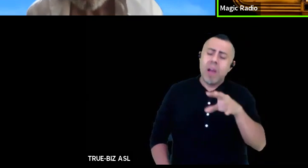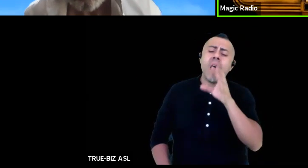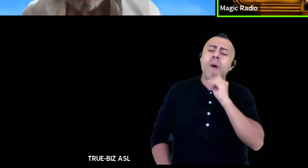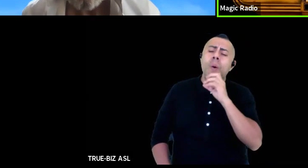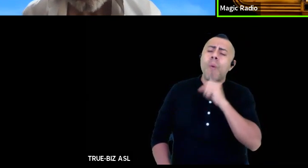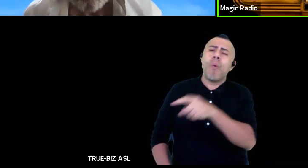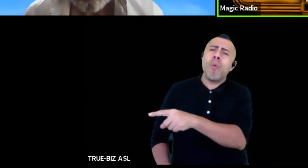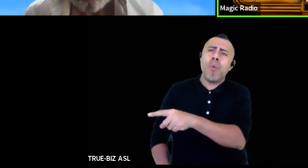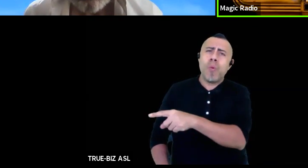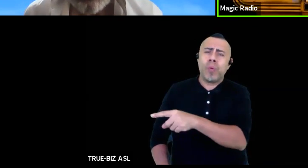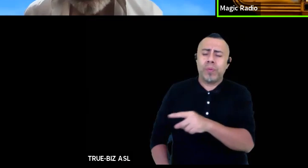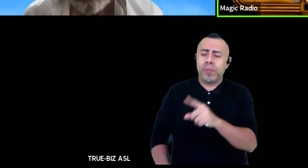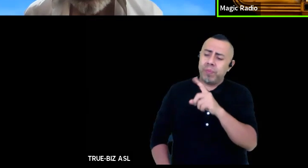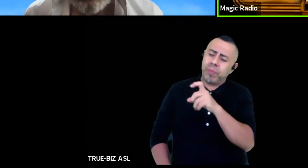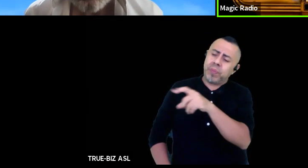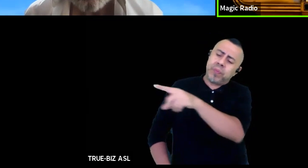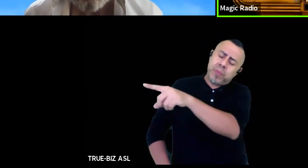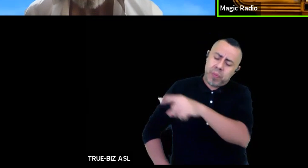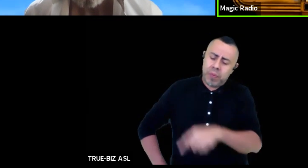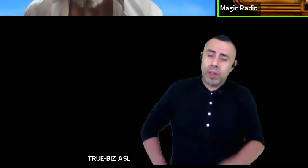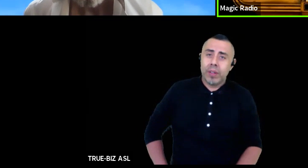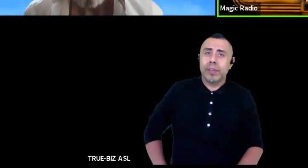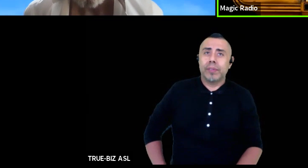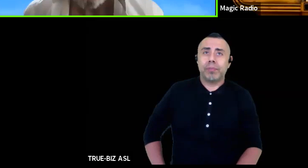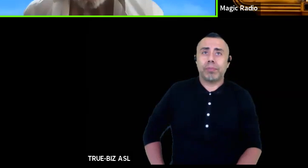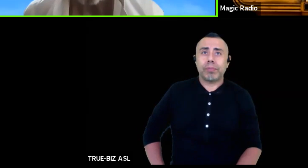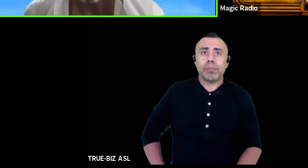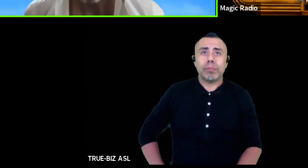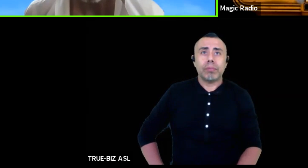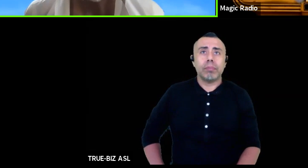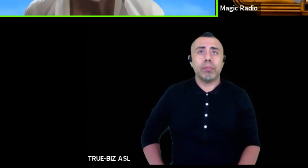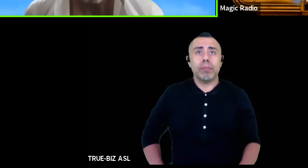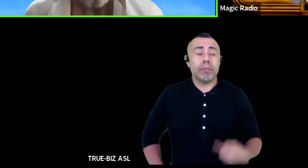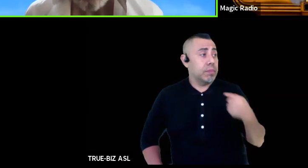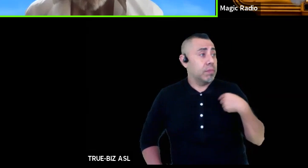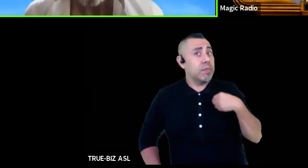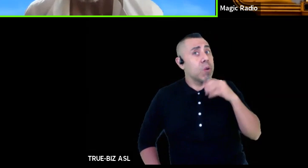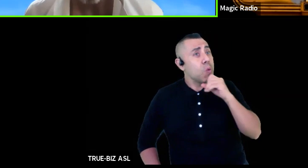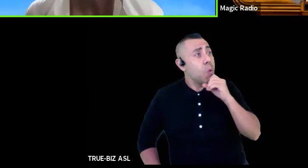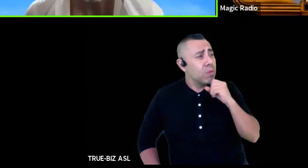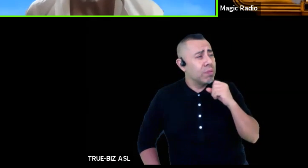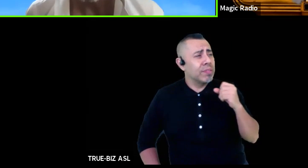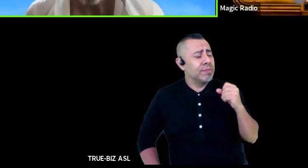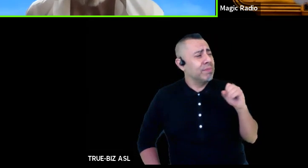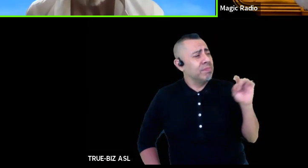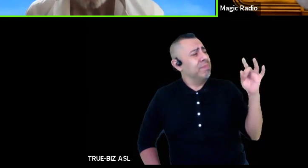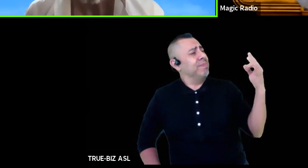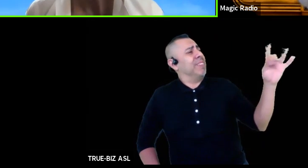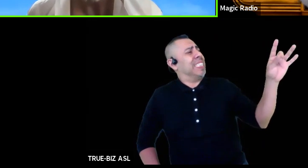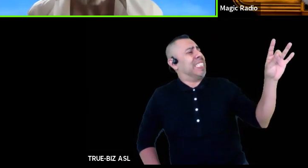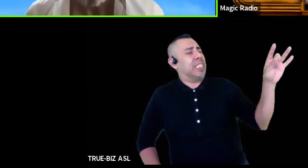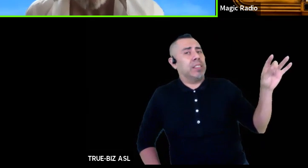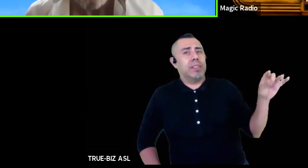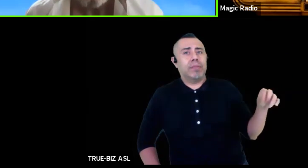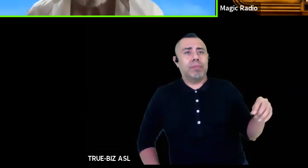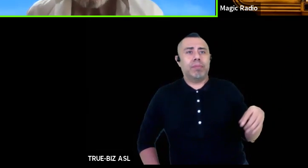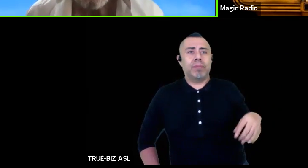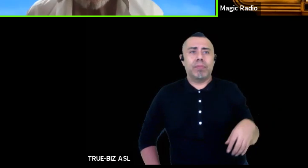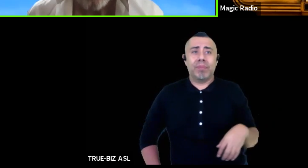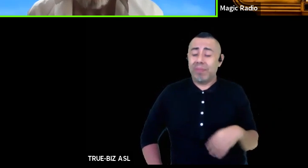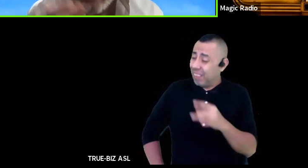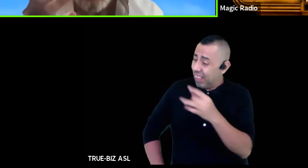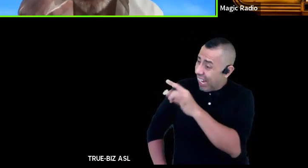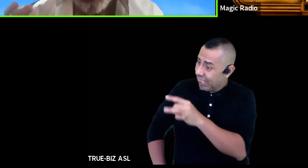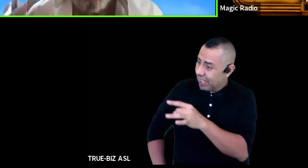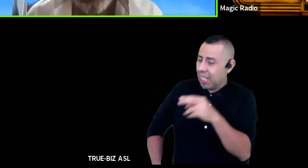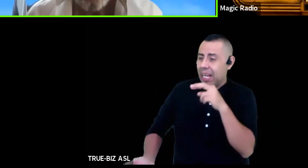uh eighteen eighteen eighteen now stop being such an empty-headed little pipsqueak and listen